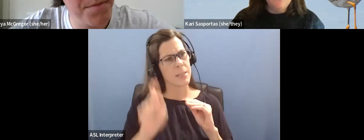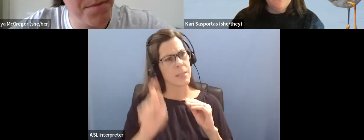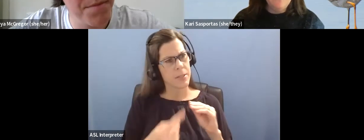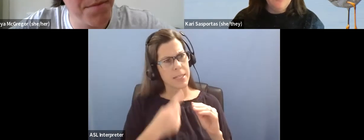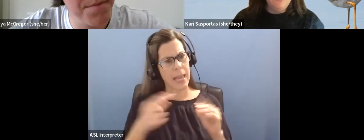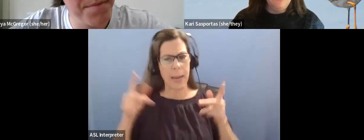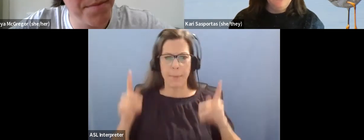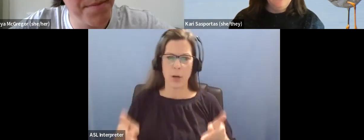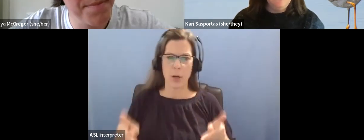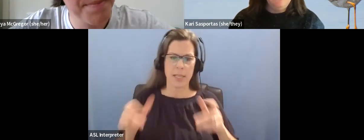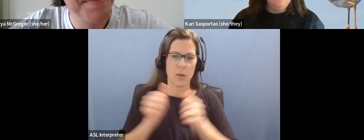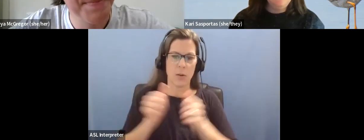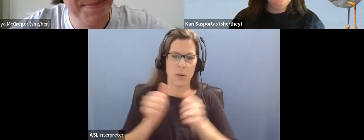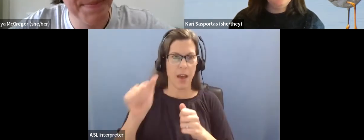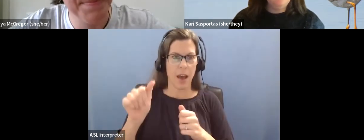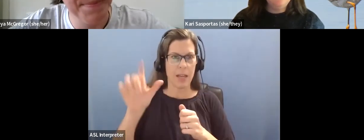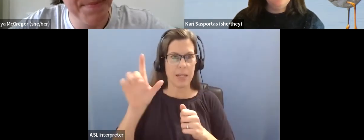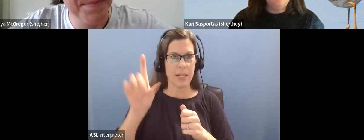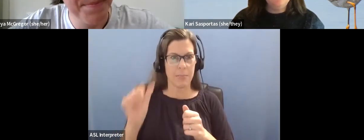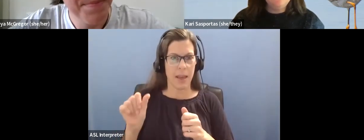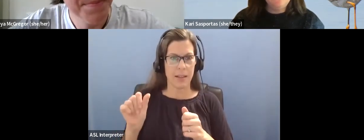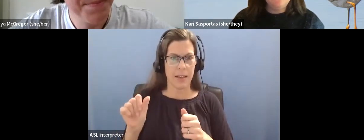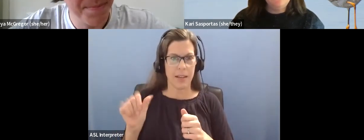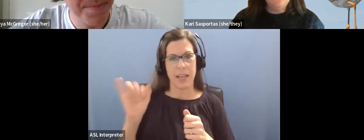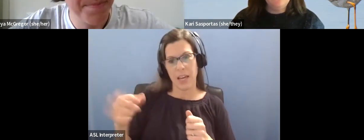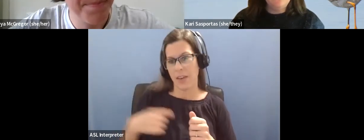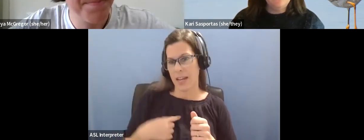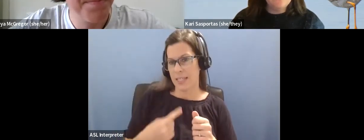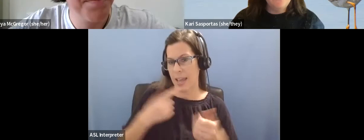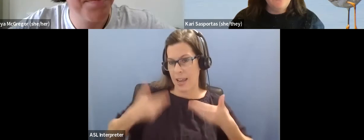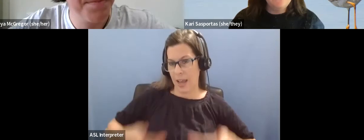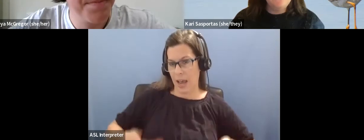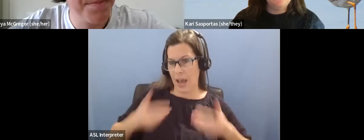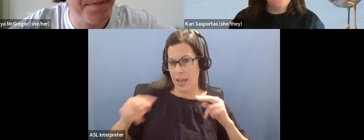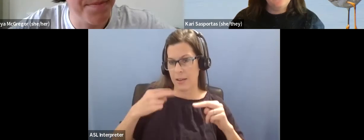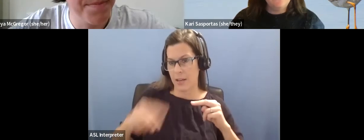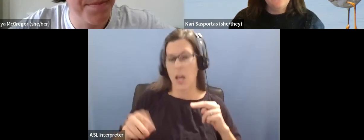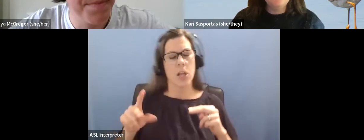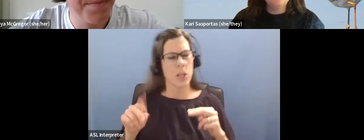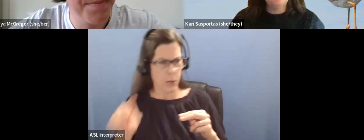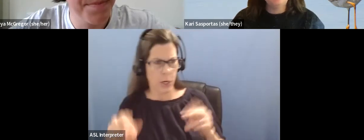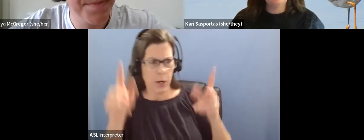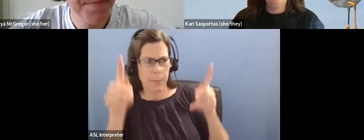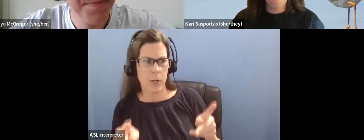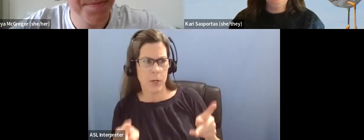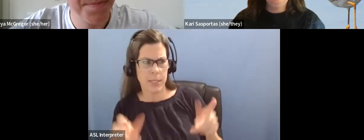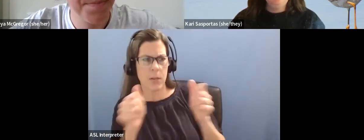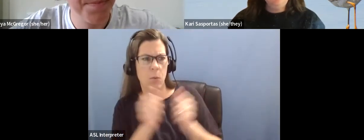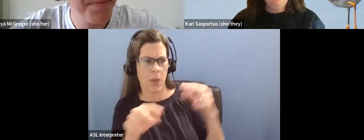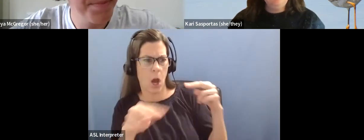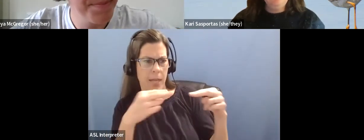person with a disability. And, and I get that too, when I say I'm autistic and they're like, well, you're a person with autism or you're on the autism spectrum.